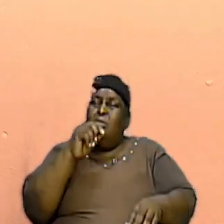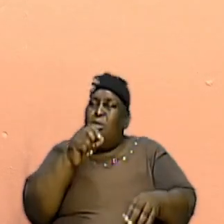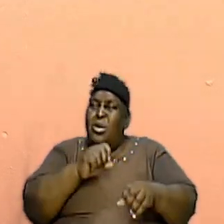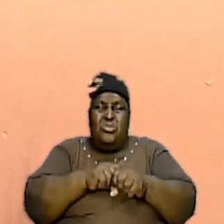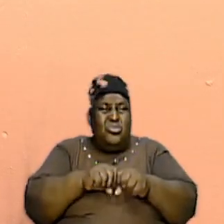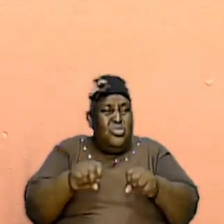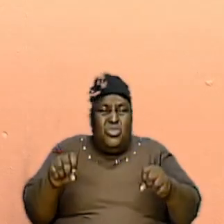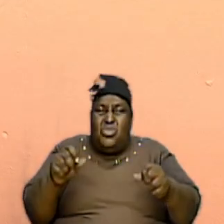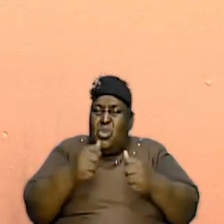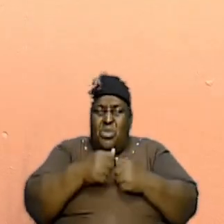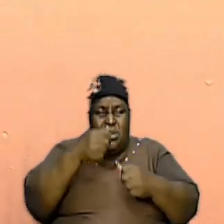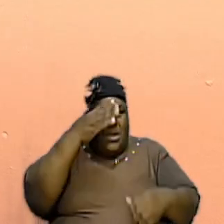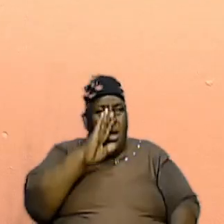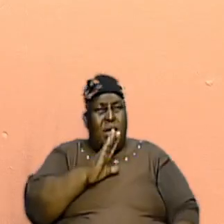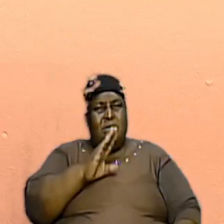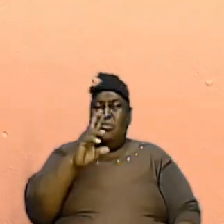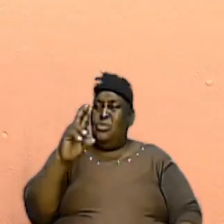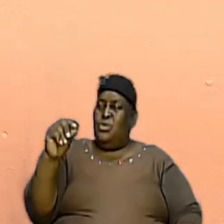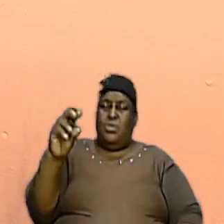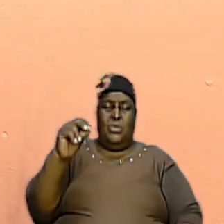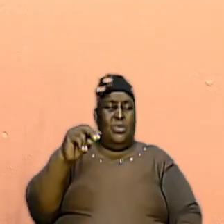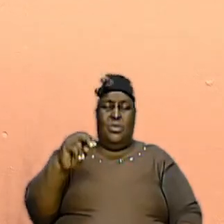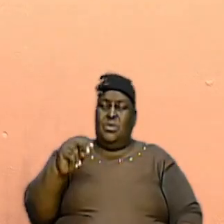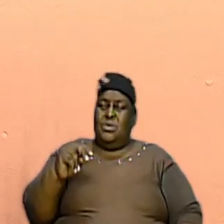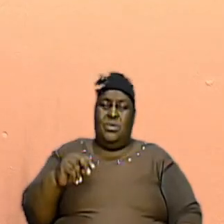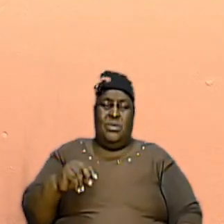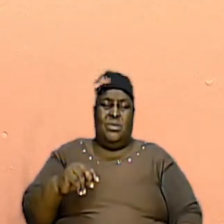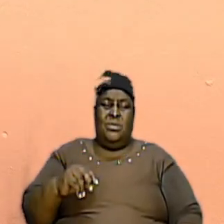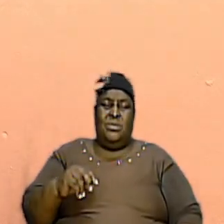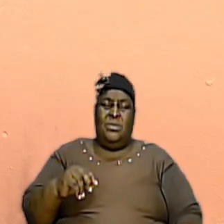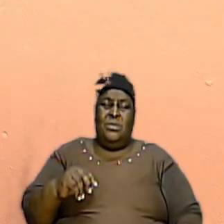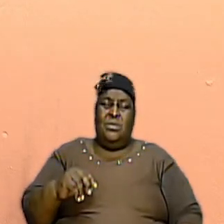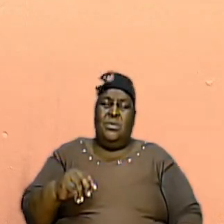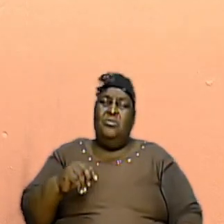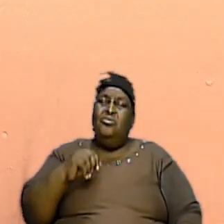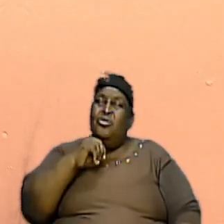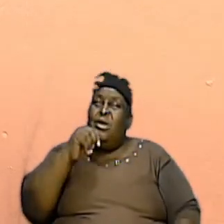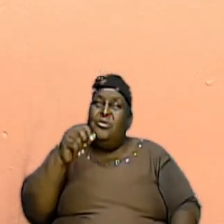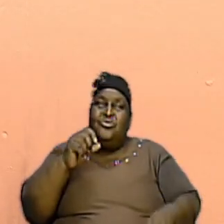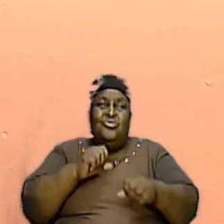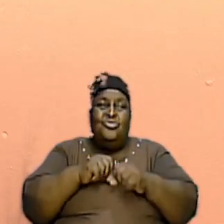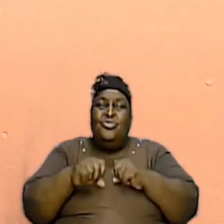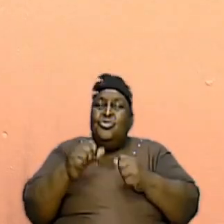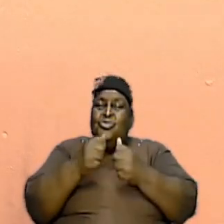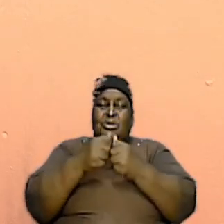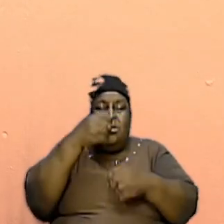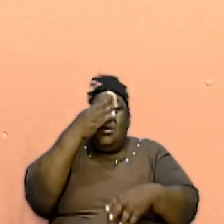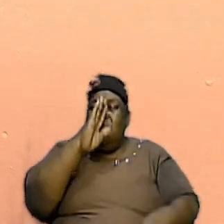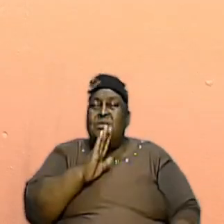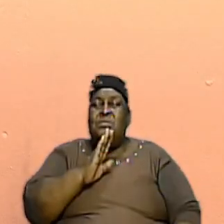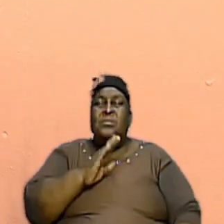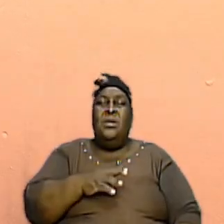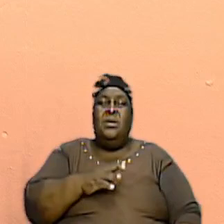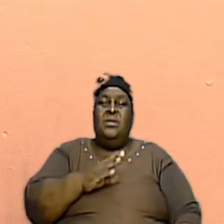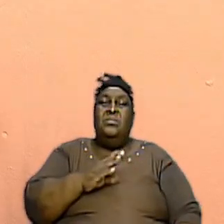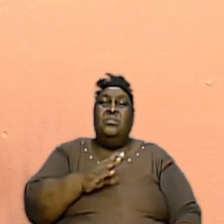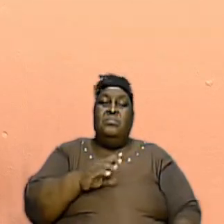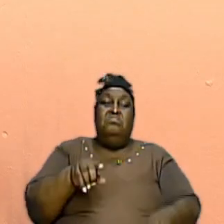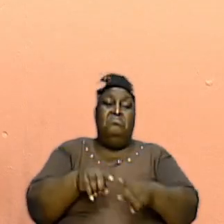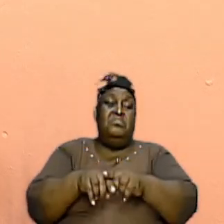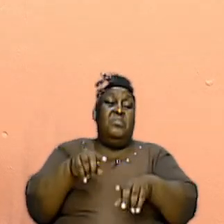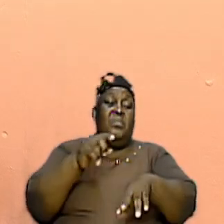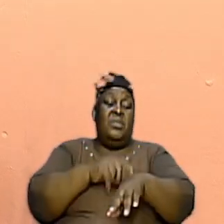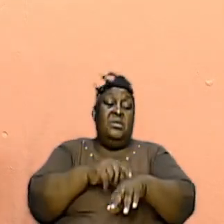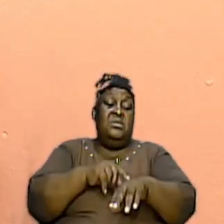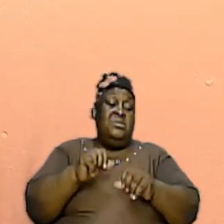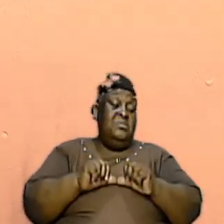with Almighty God, dearly beloved. Brethren, beloved, it is not so with Almighty God. As time go on,